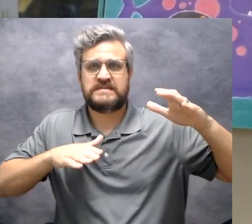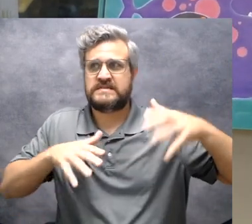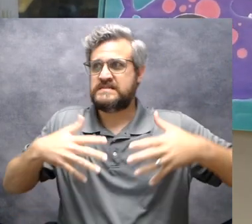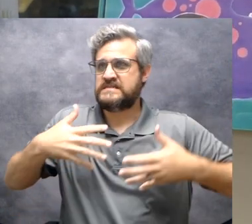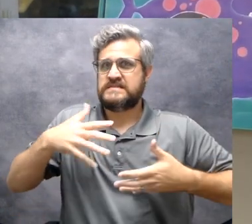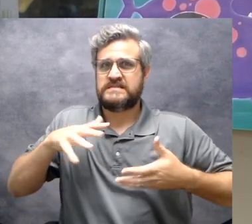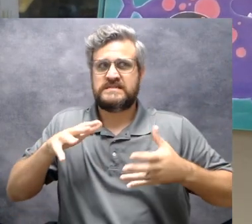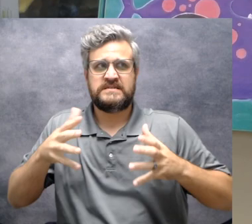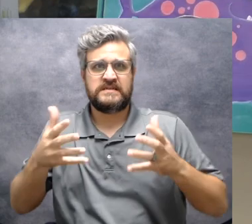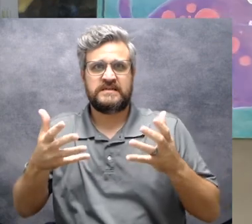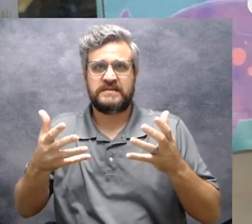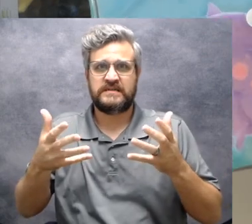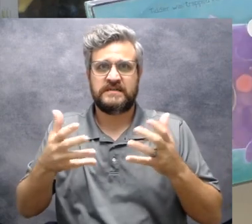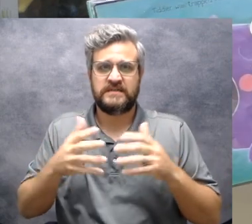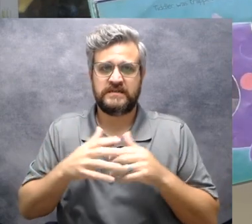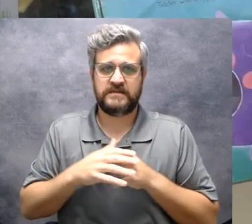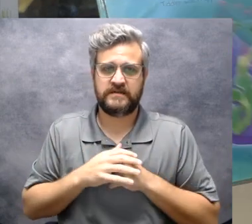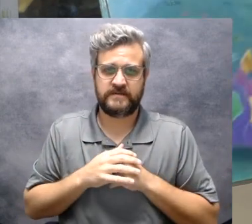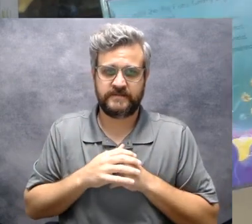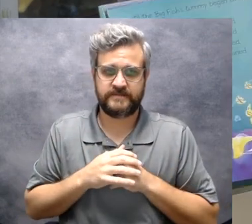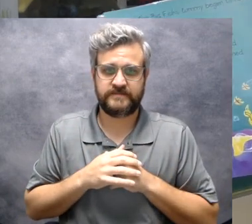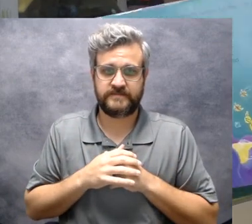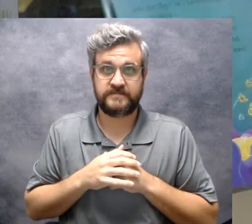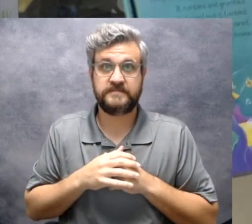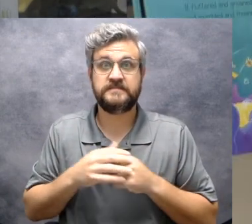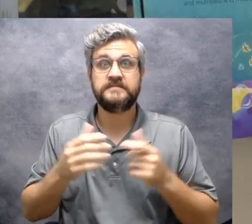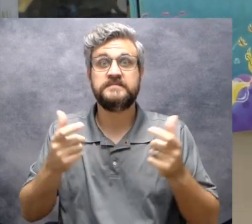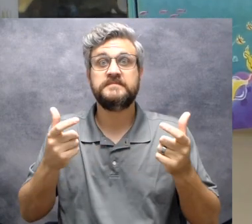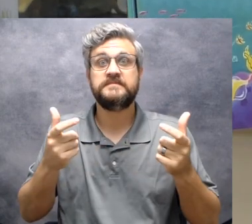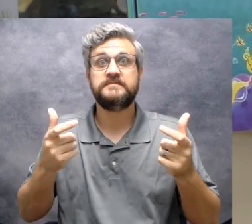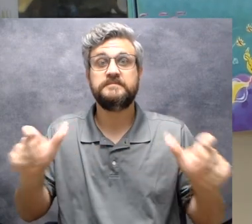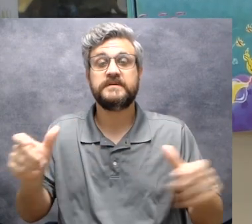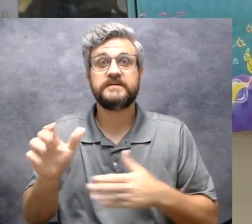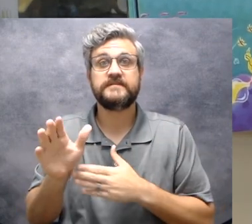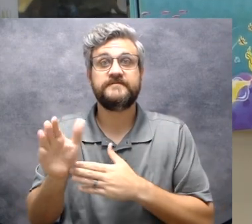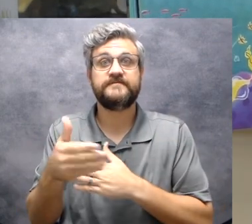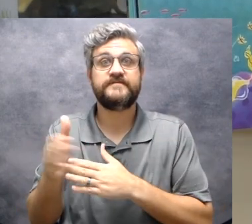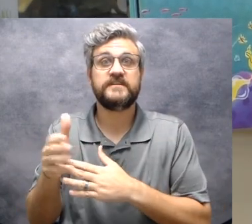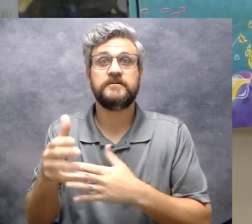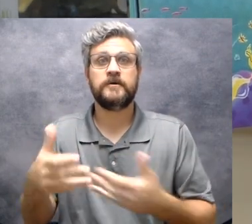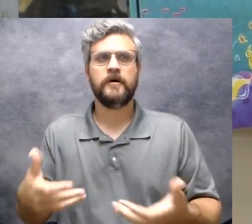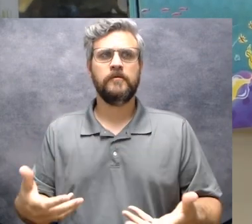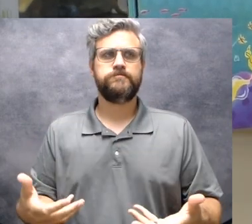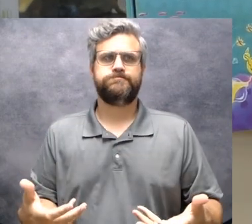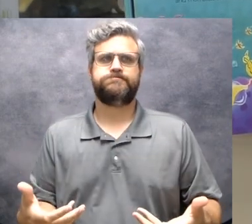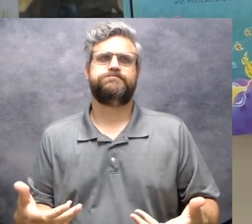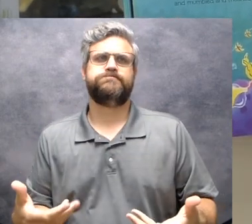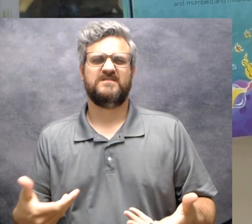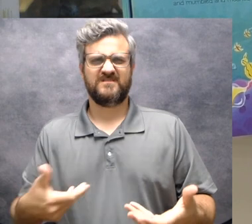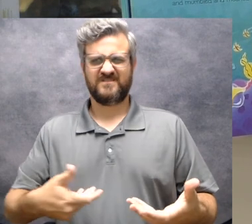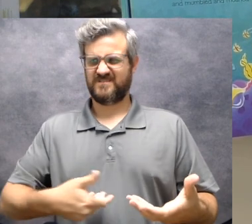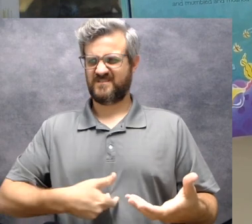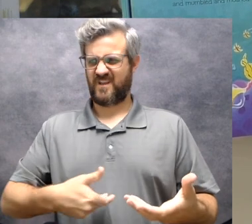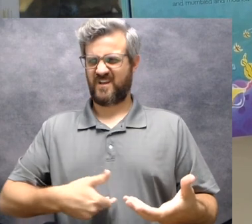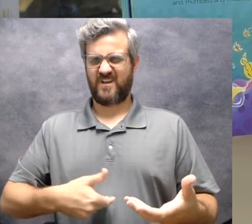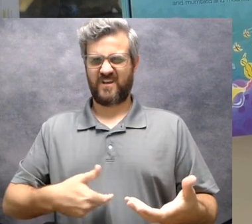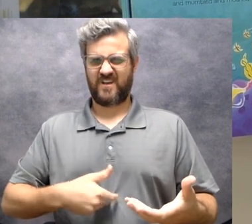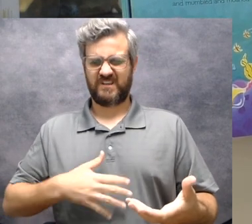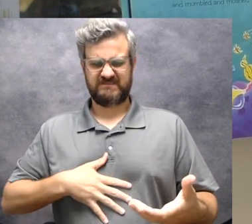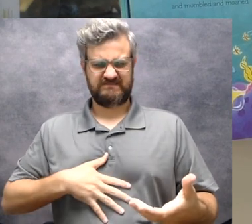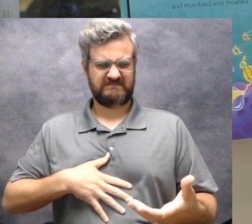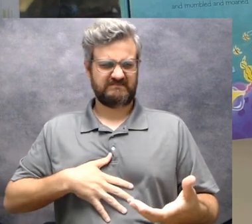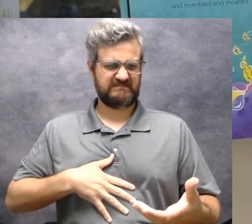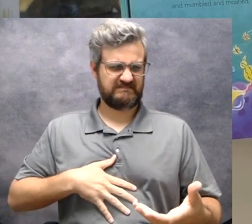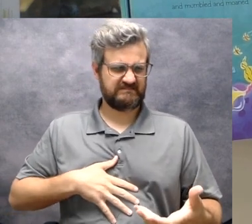until the big fish's tummy began to feel